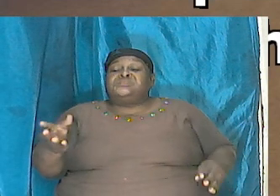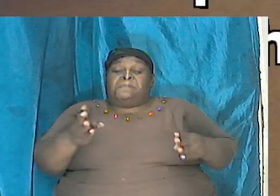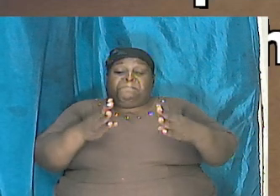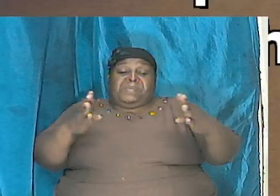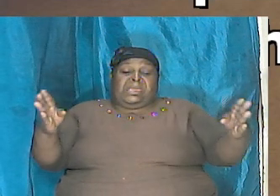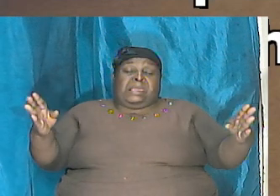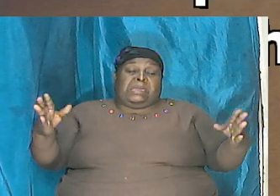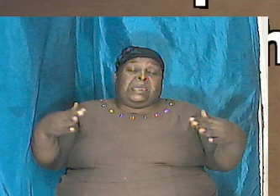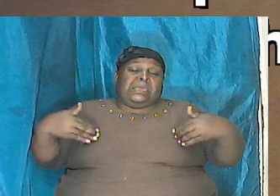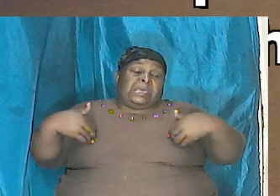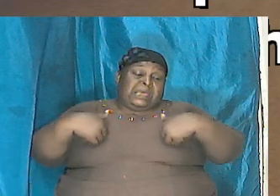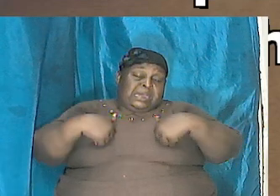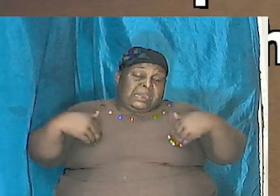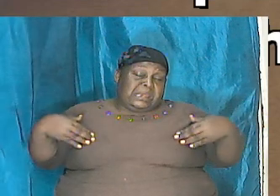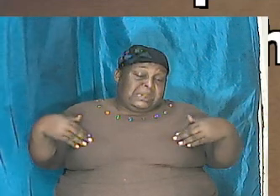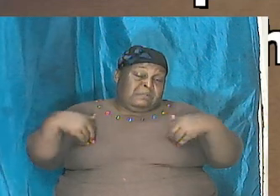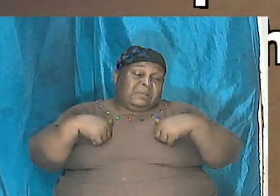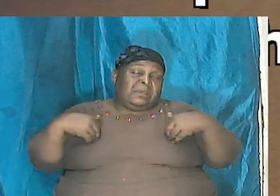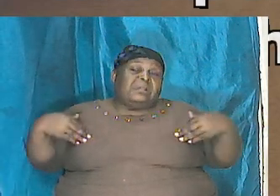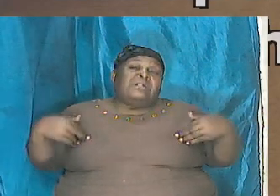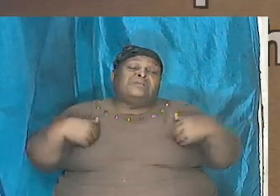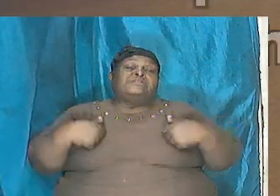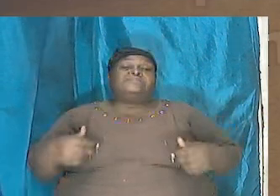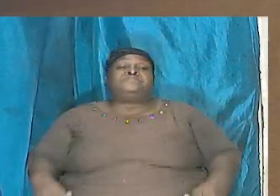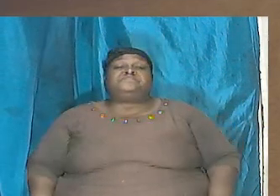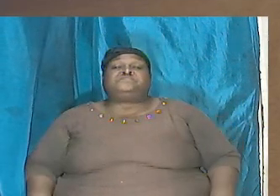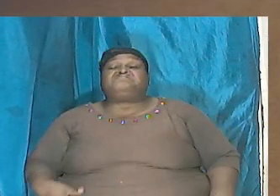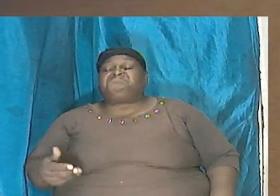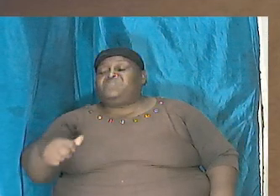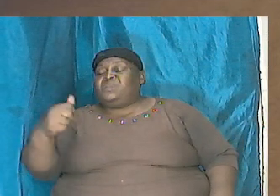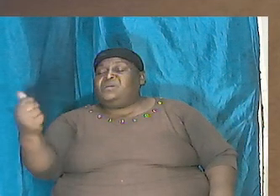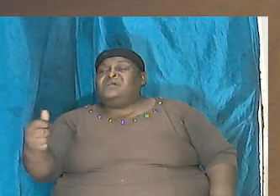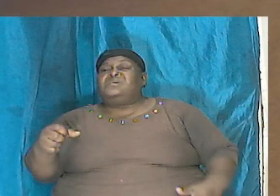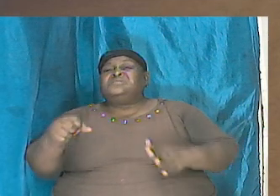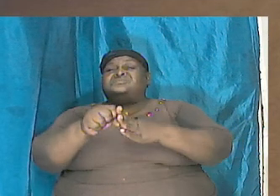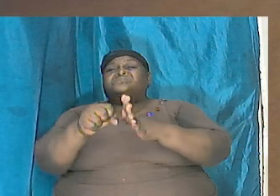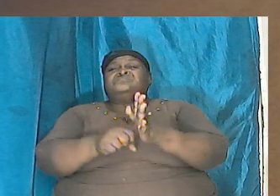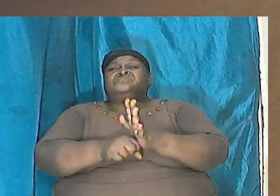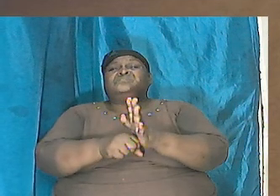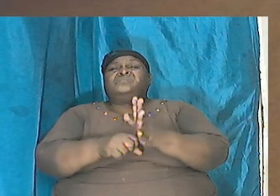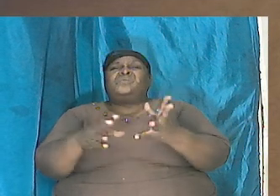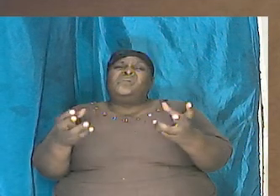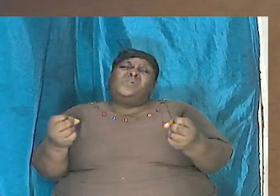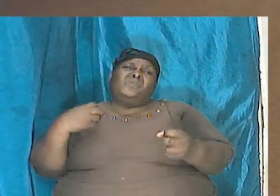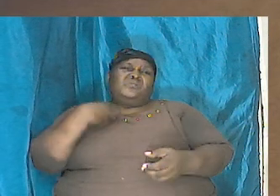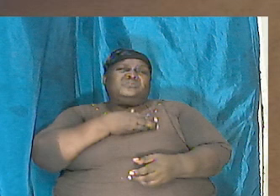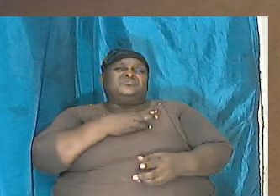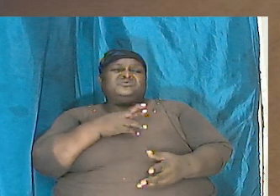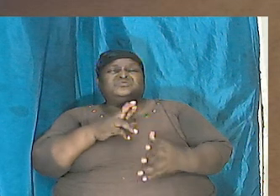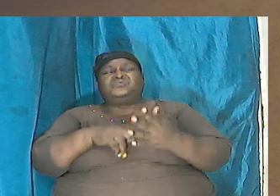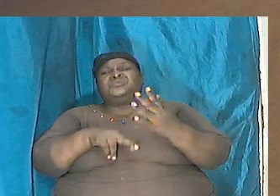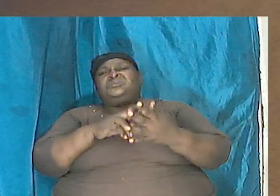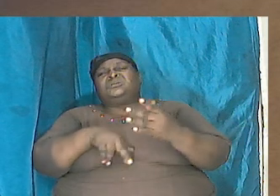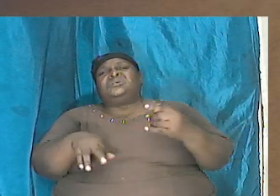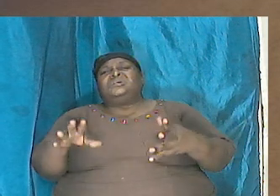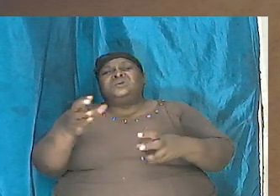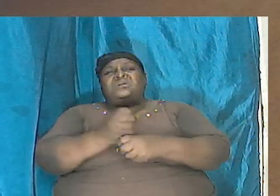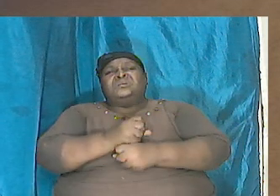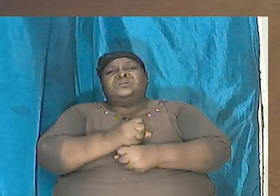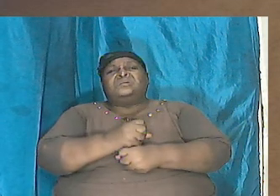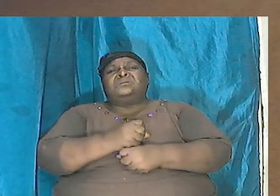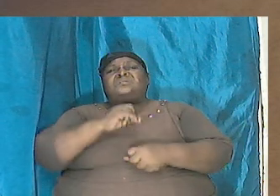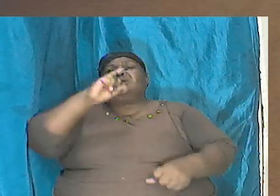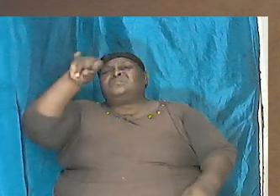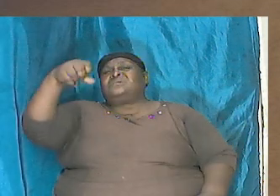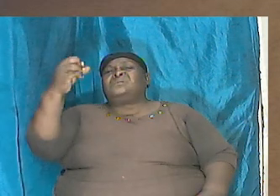mention these beasts now there are some other scriptures that I want us to read I want us to take our time and